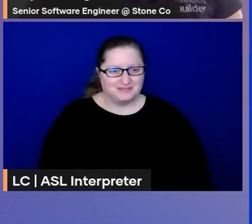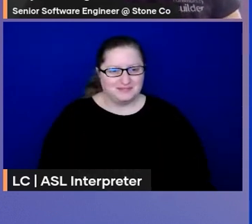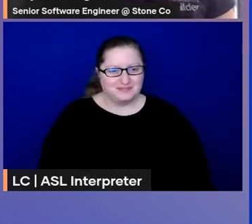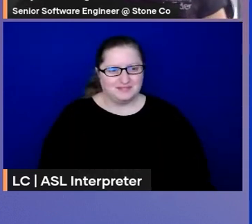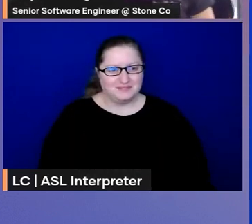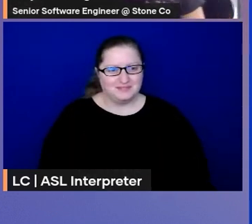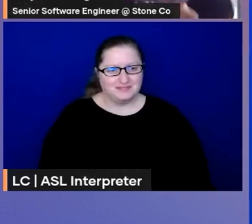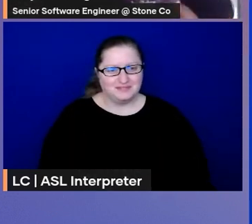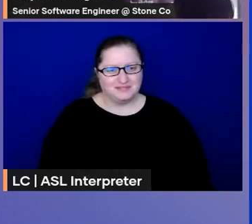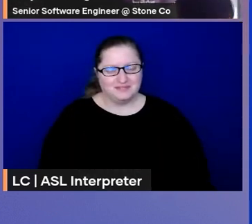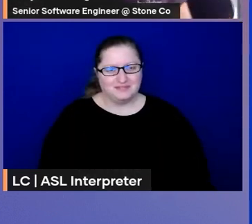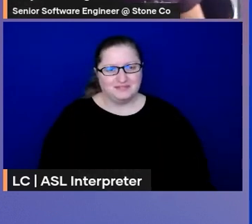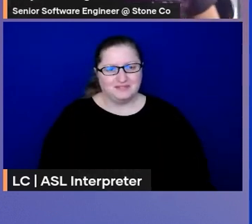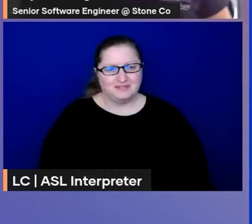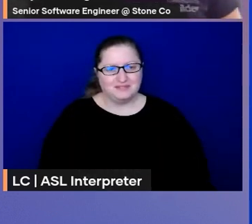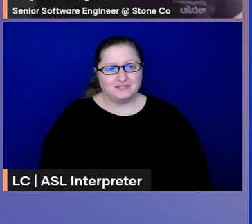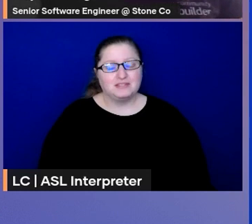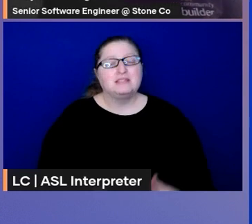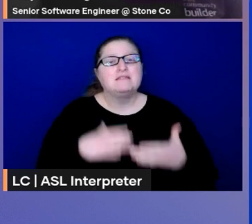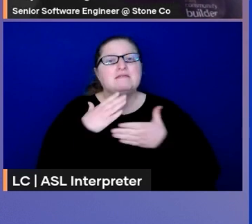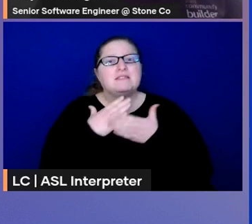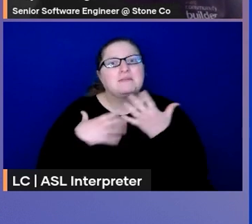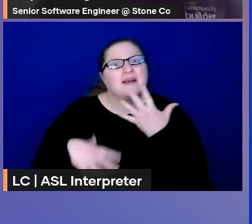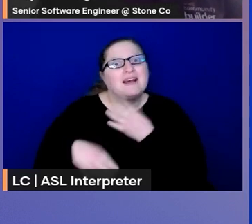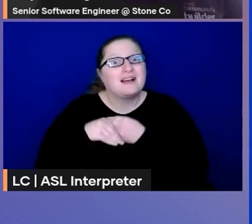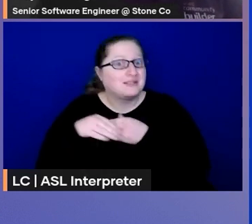A bit of extra content.